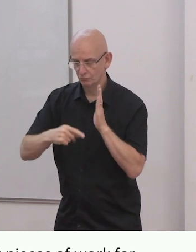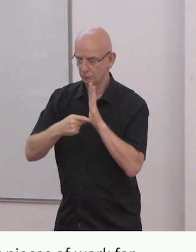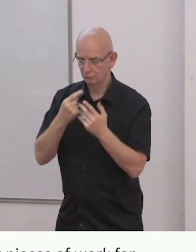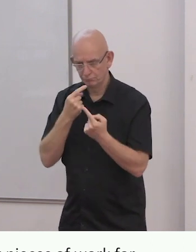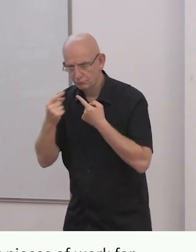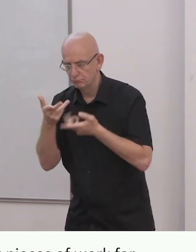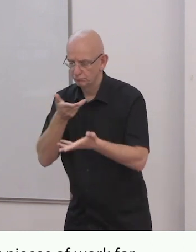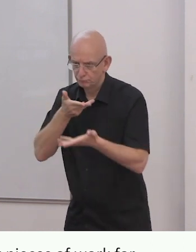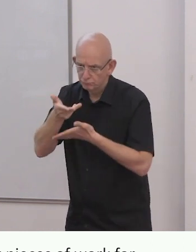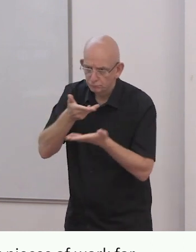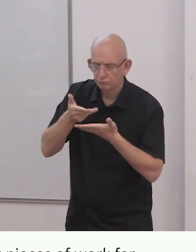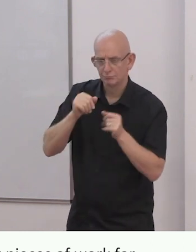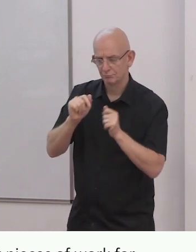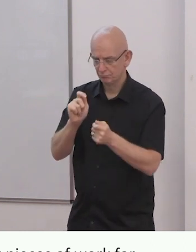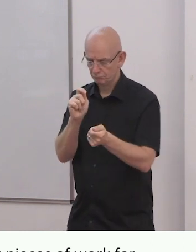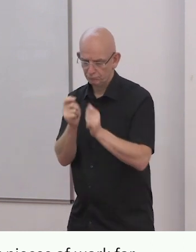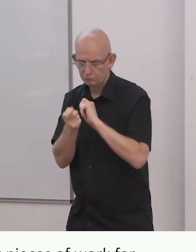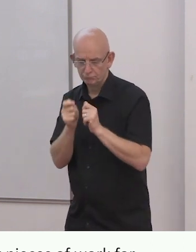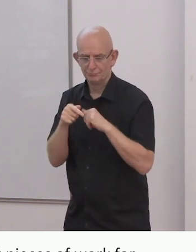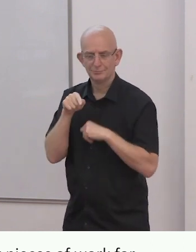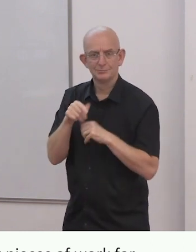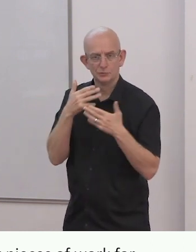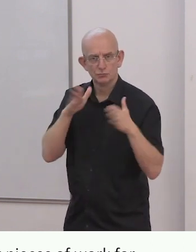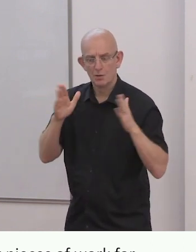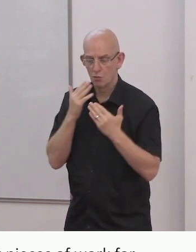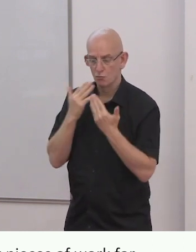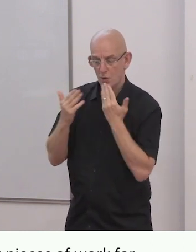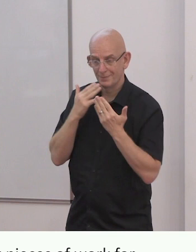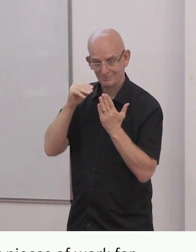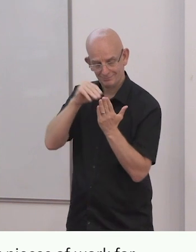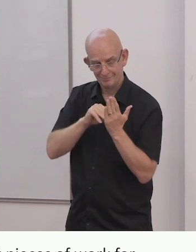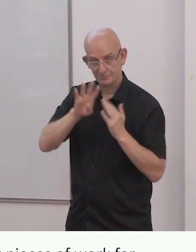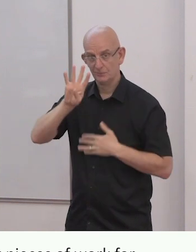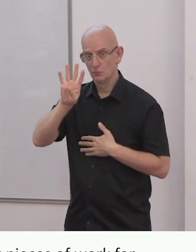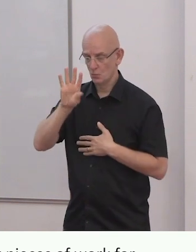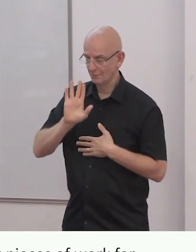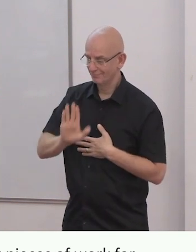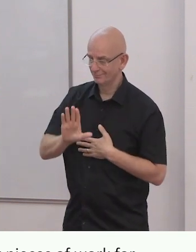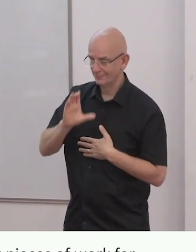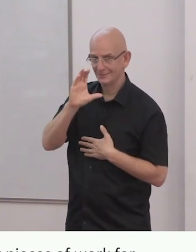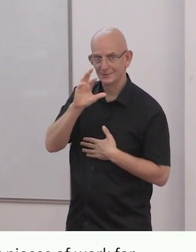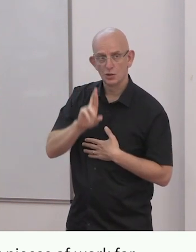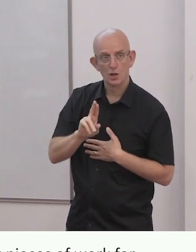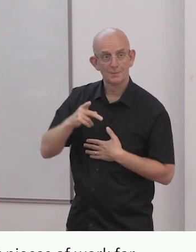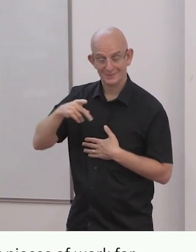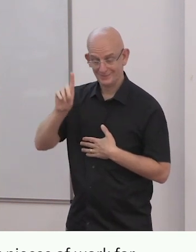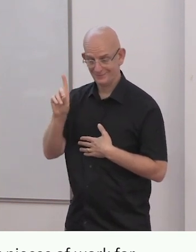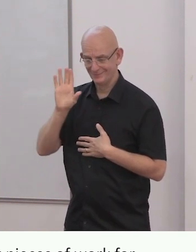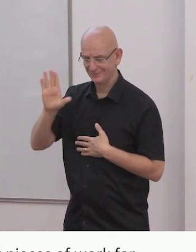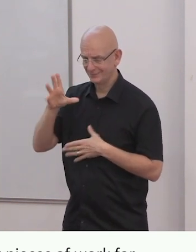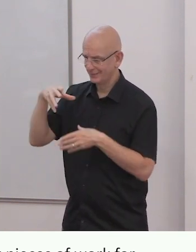their membership in Inclusion International for having a common and stronger voice,